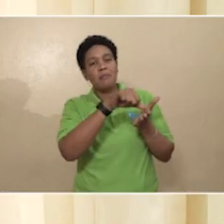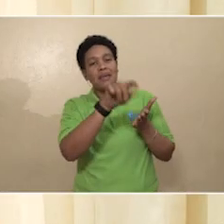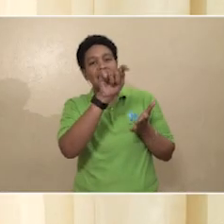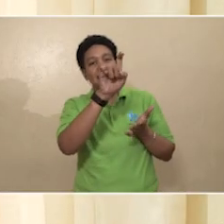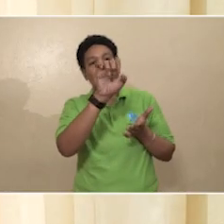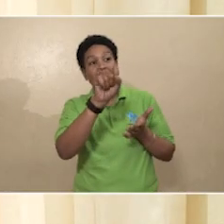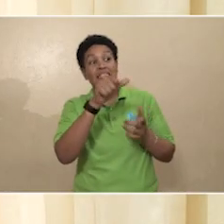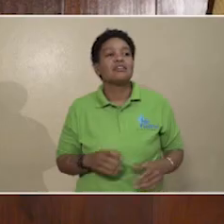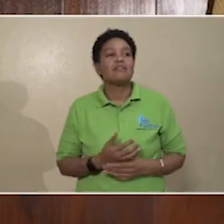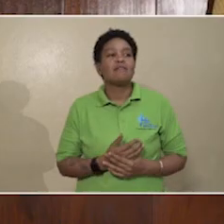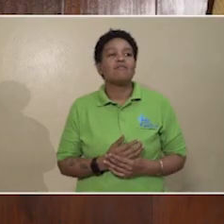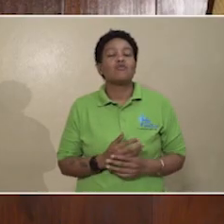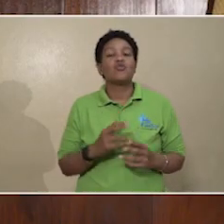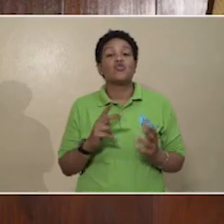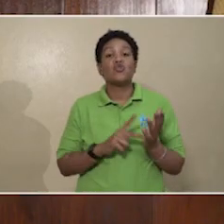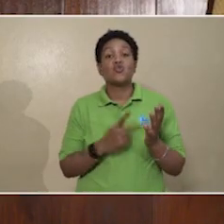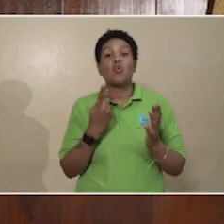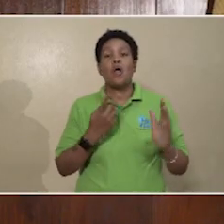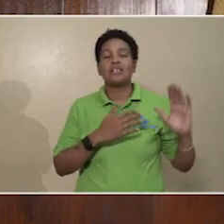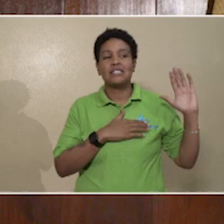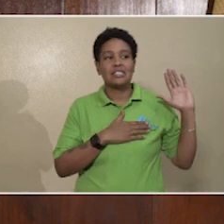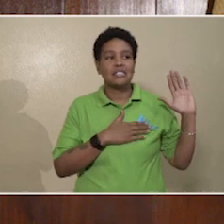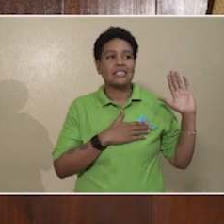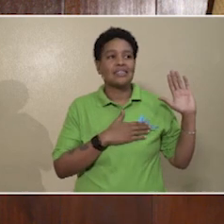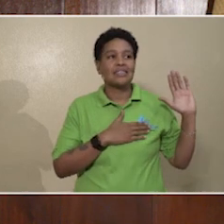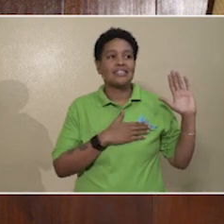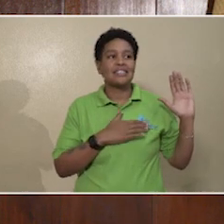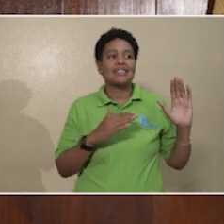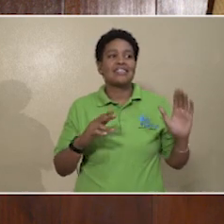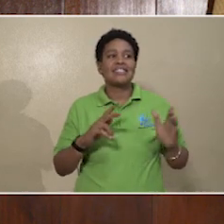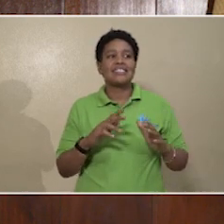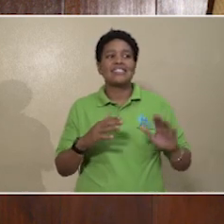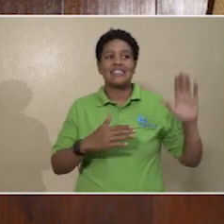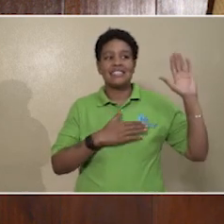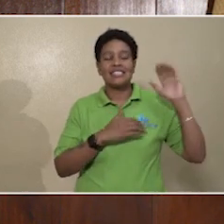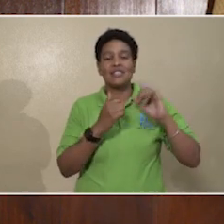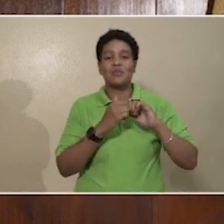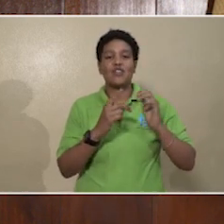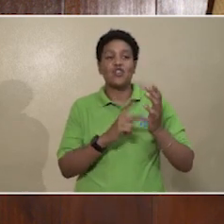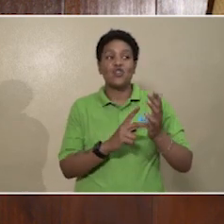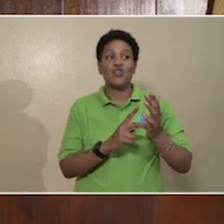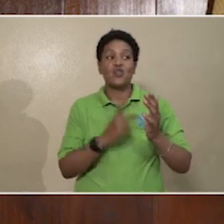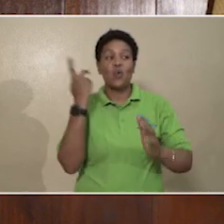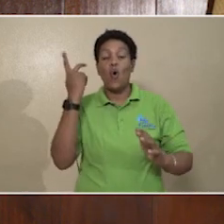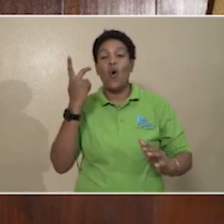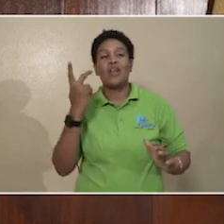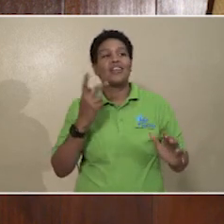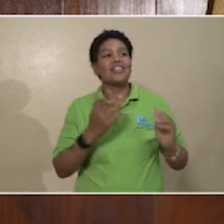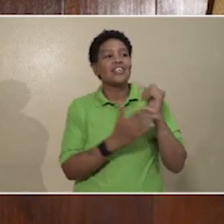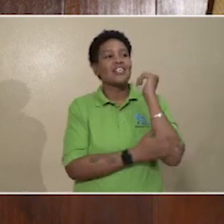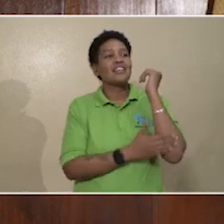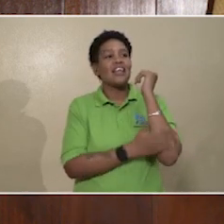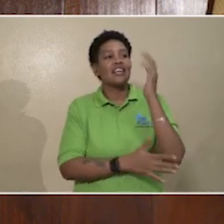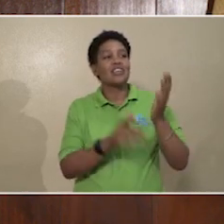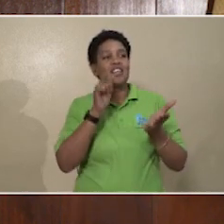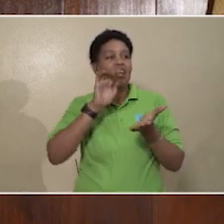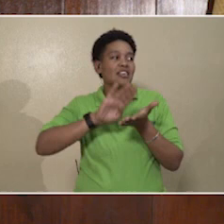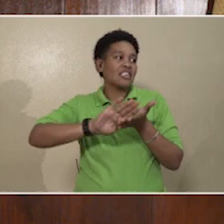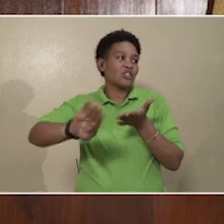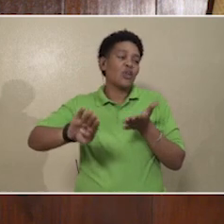that dual citizens, citizens with dual nationality are not excluded.